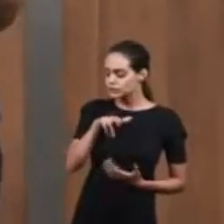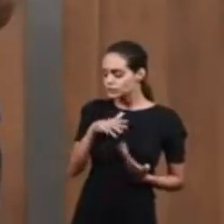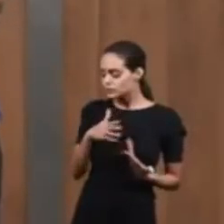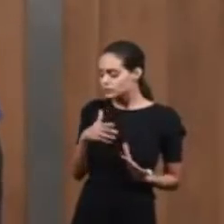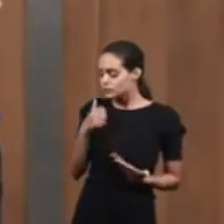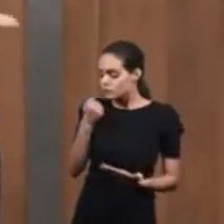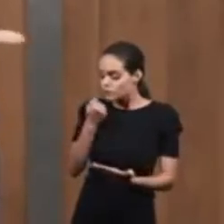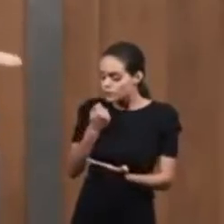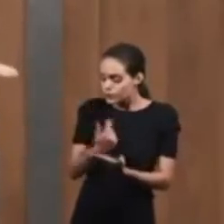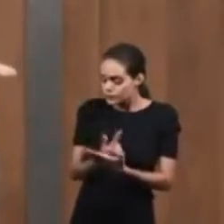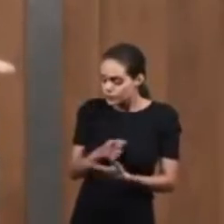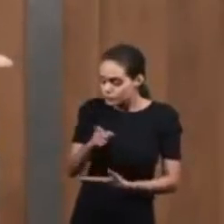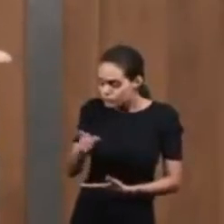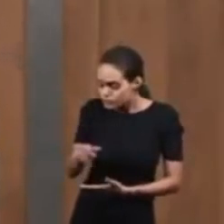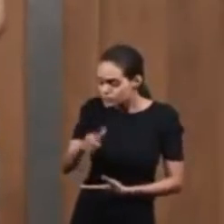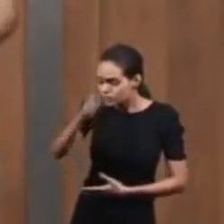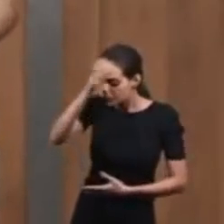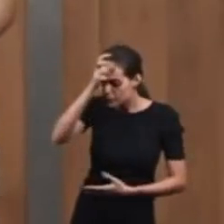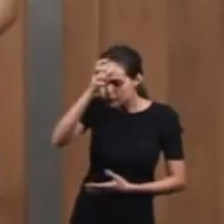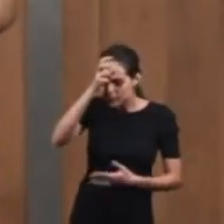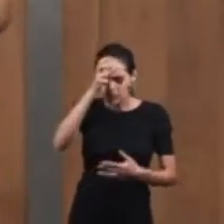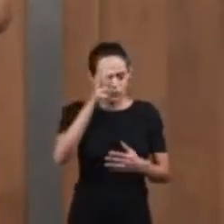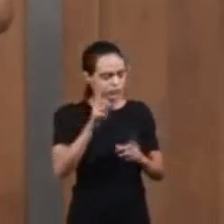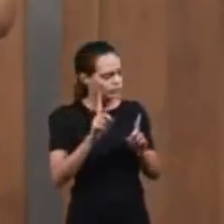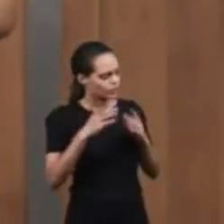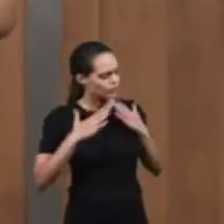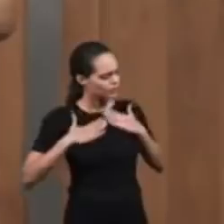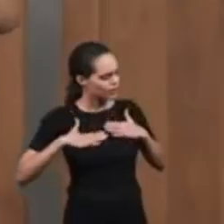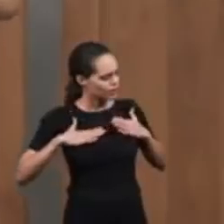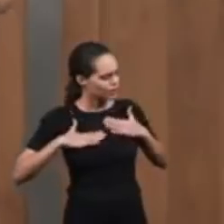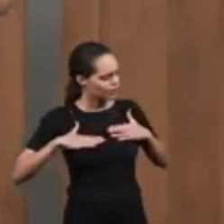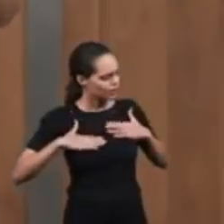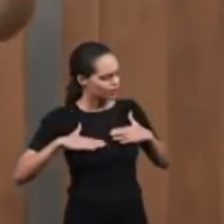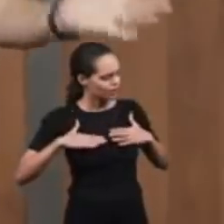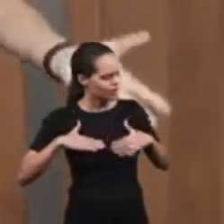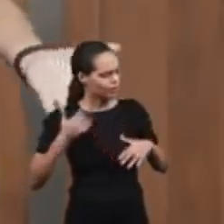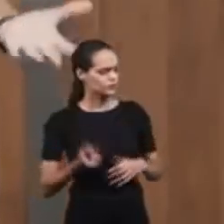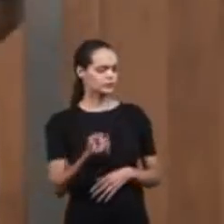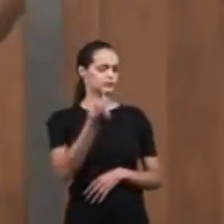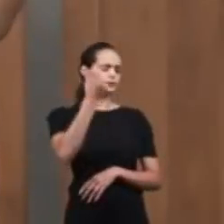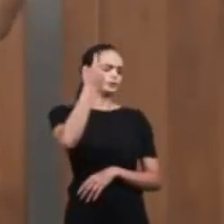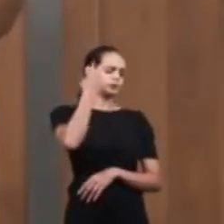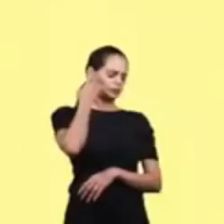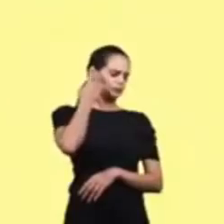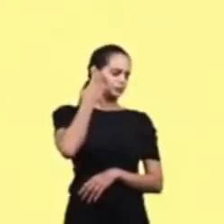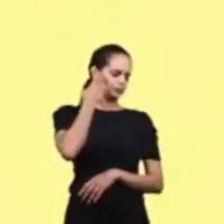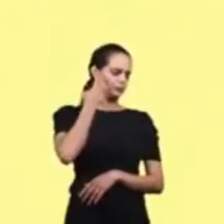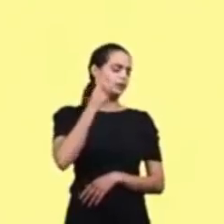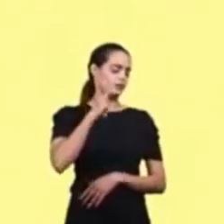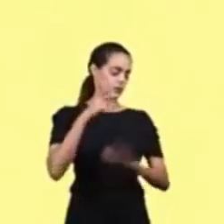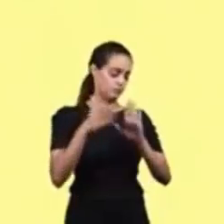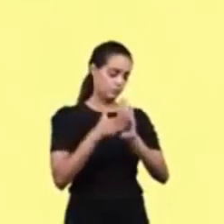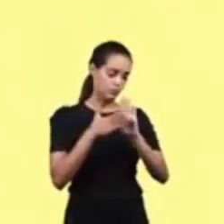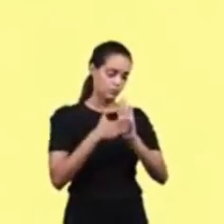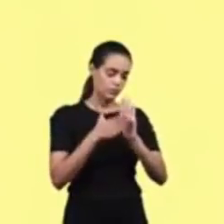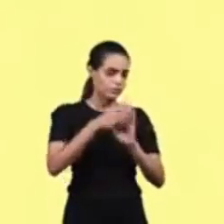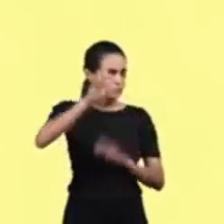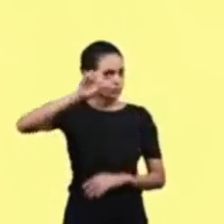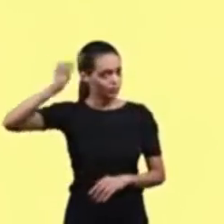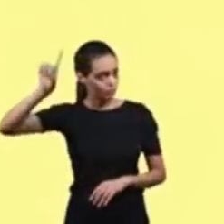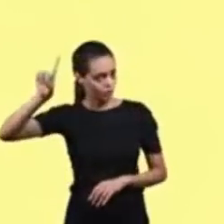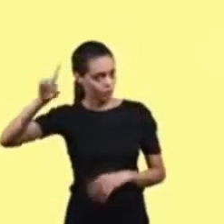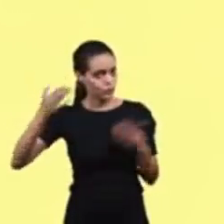And Joseph told them Don't be sad Everything that happened was in God's project So that today you may have life